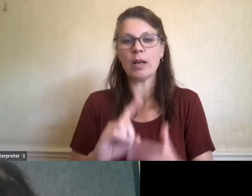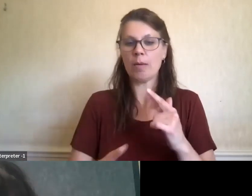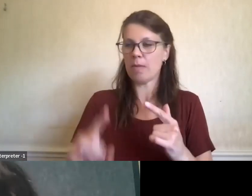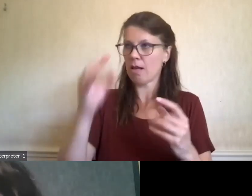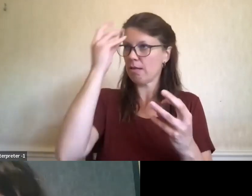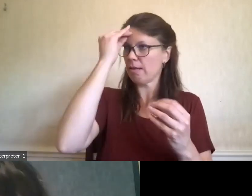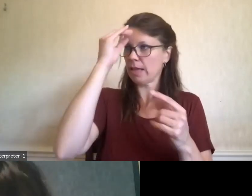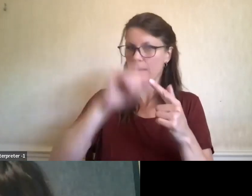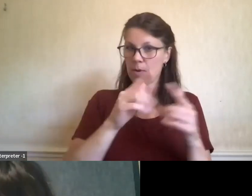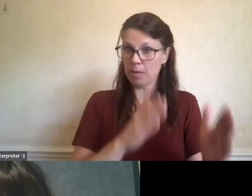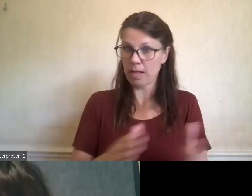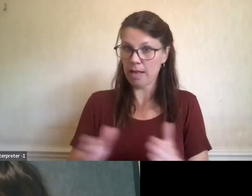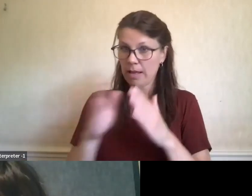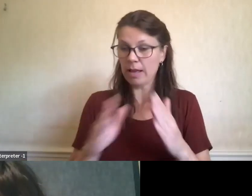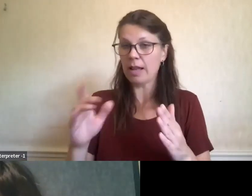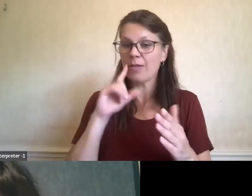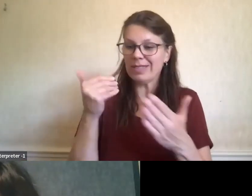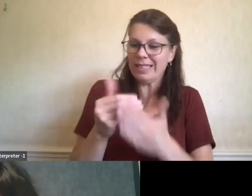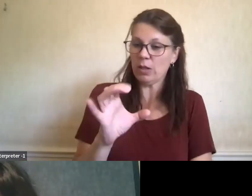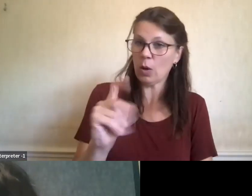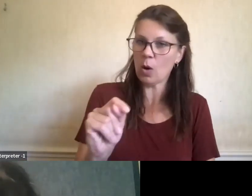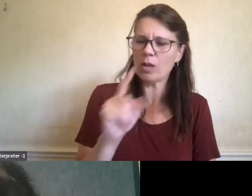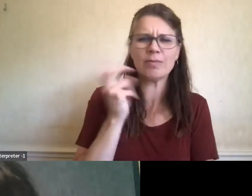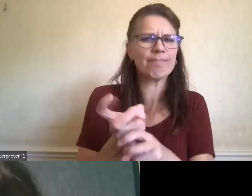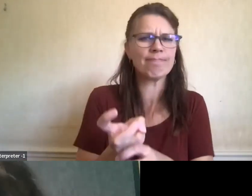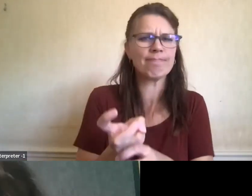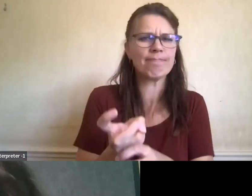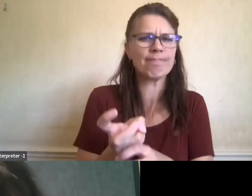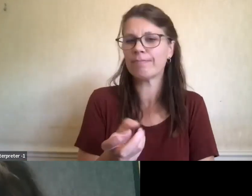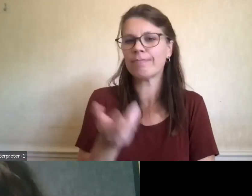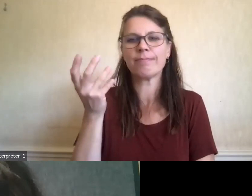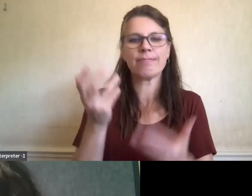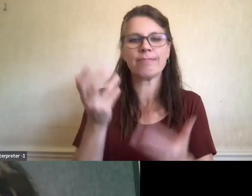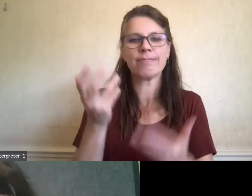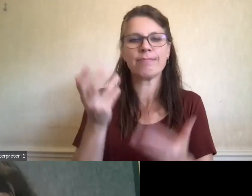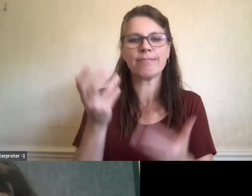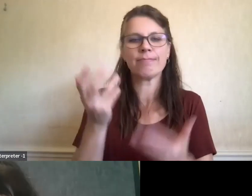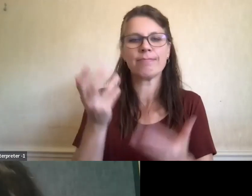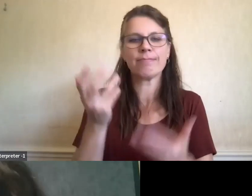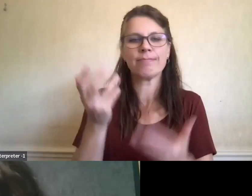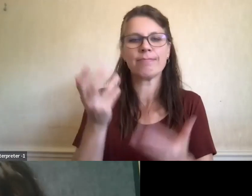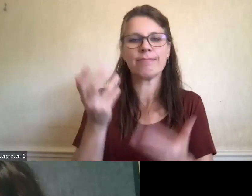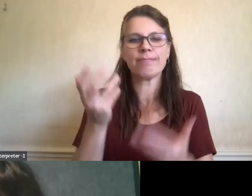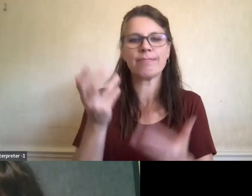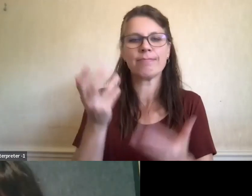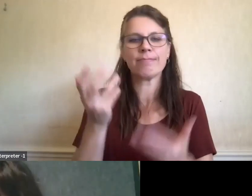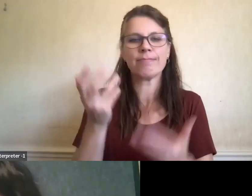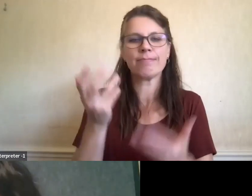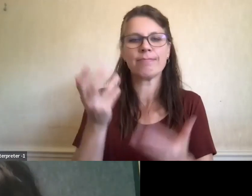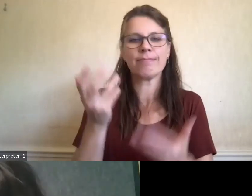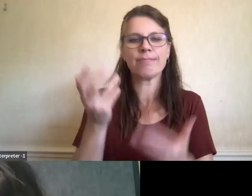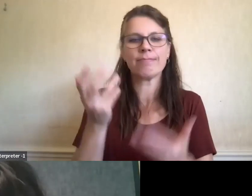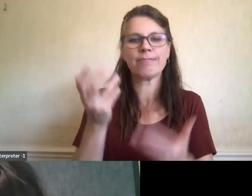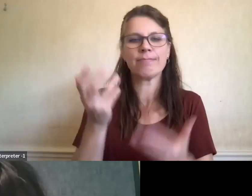planning has been very hard in solving for just one or two things. We need to flip that. We need to